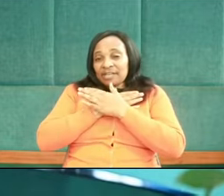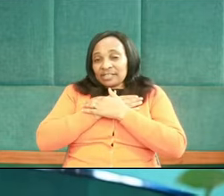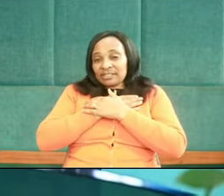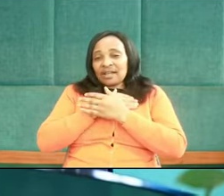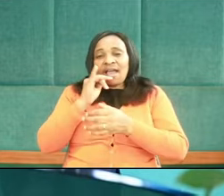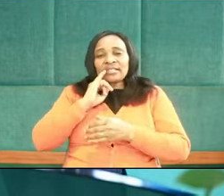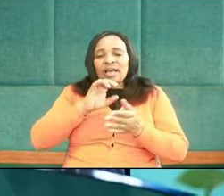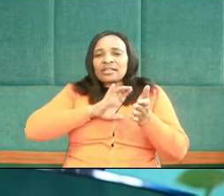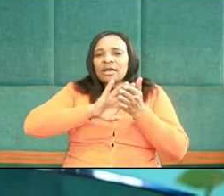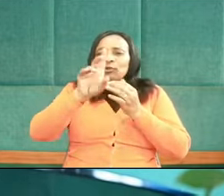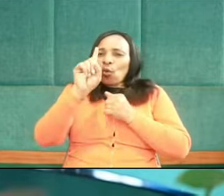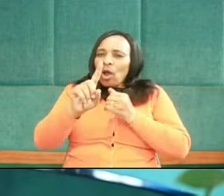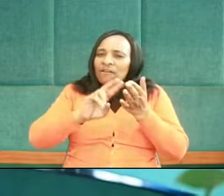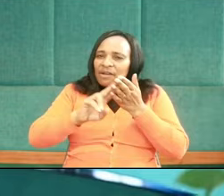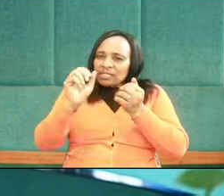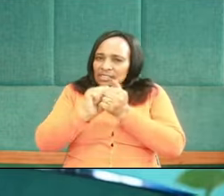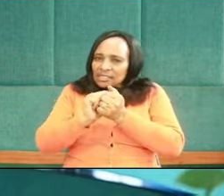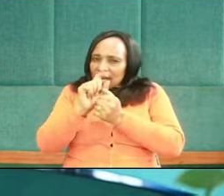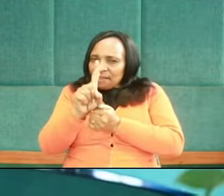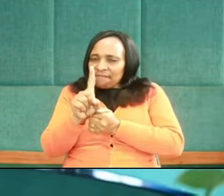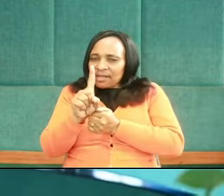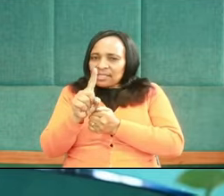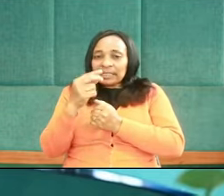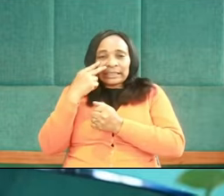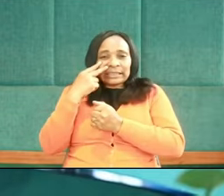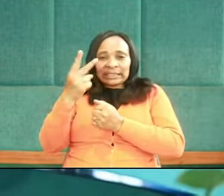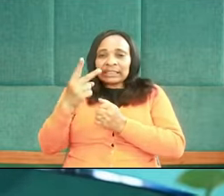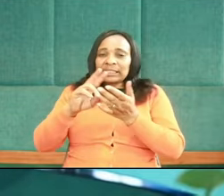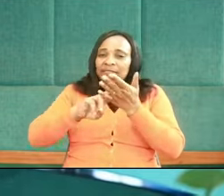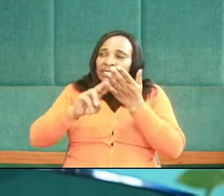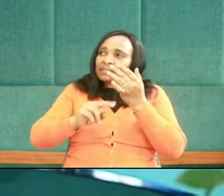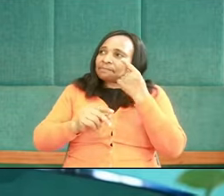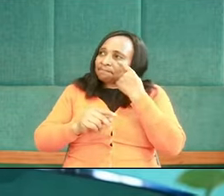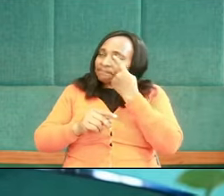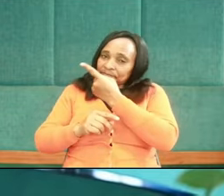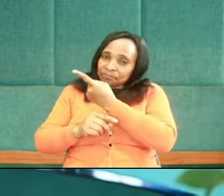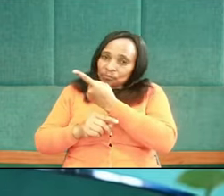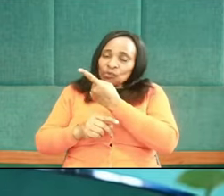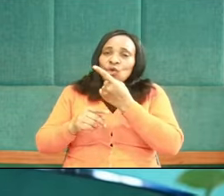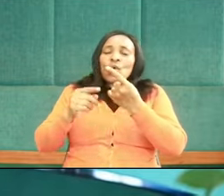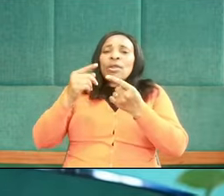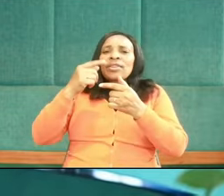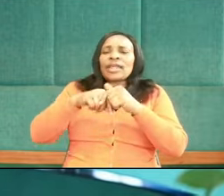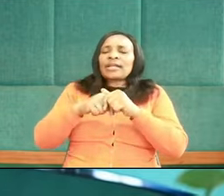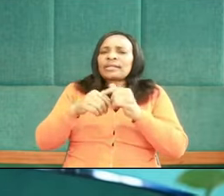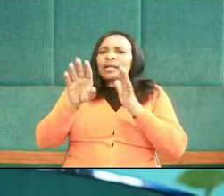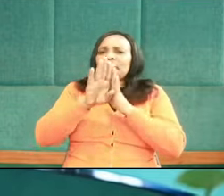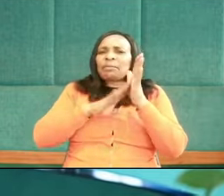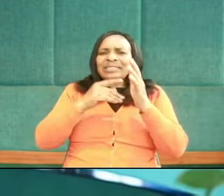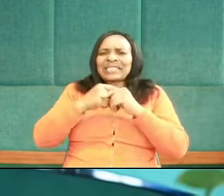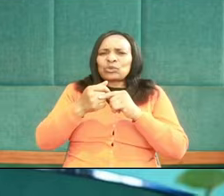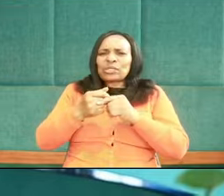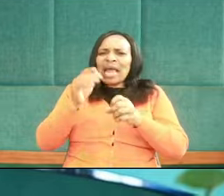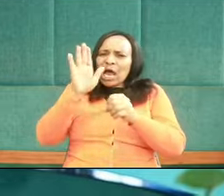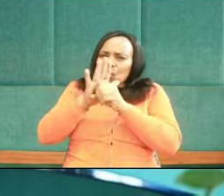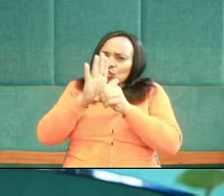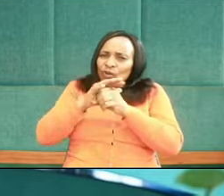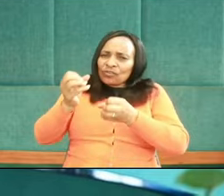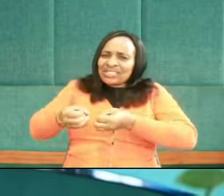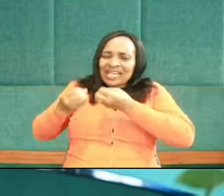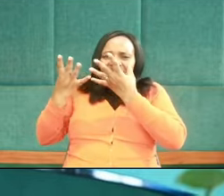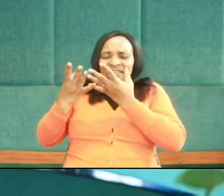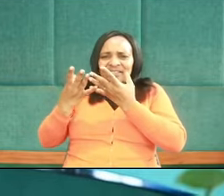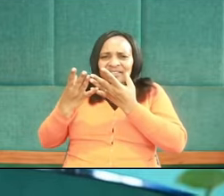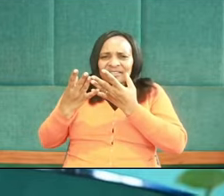Isaiah chapter 1 verse 11. Notice what the text says. To what purpose is the multitudes of your sacrifices to me?